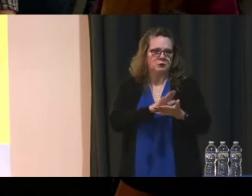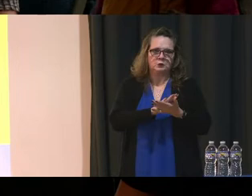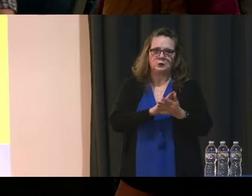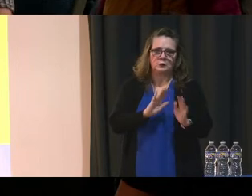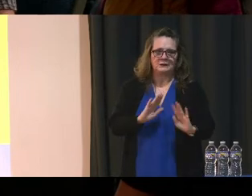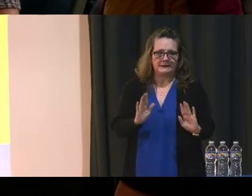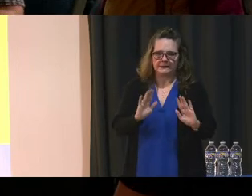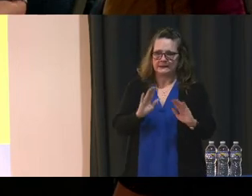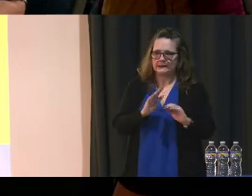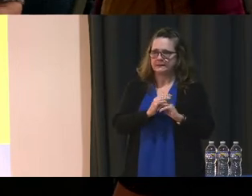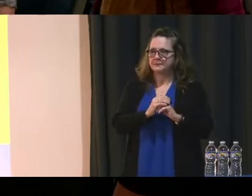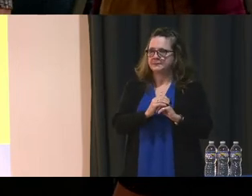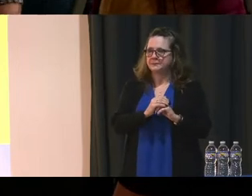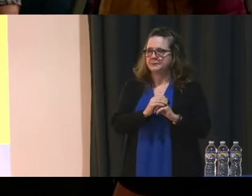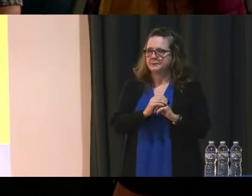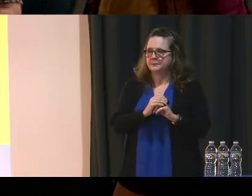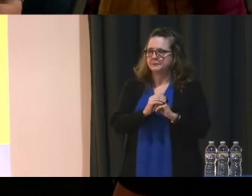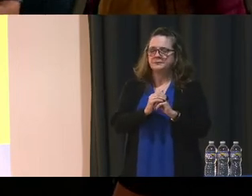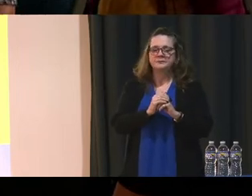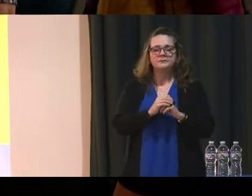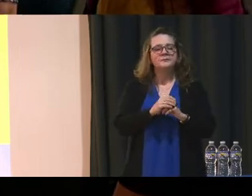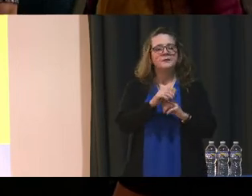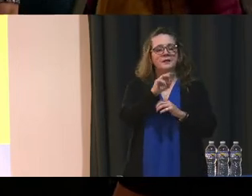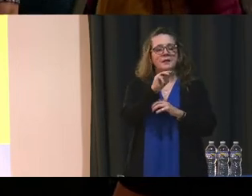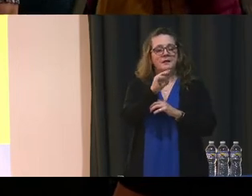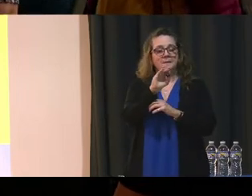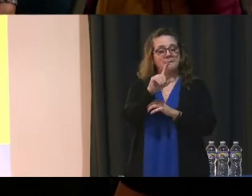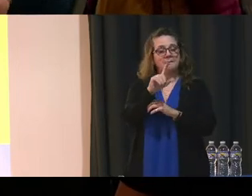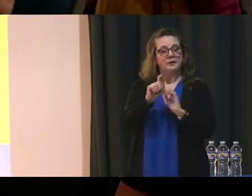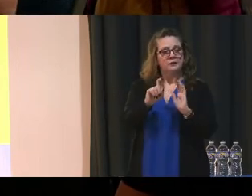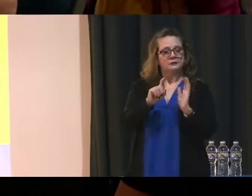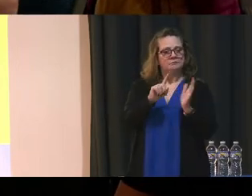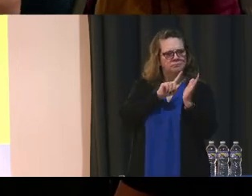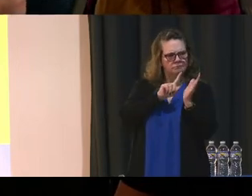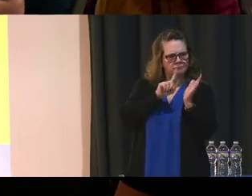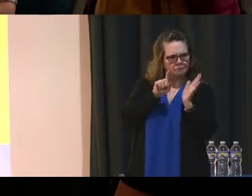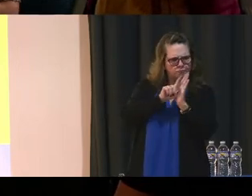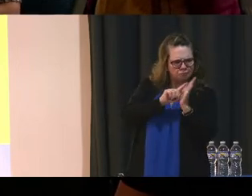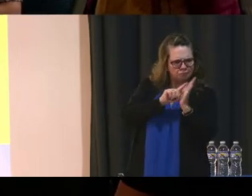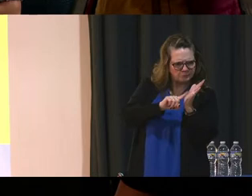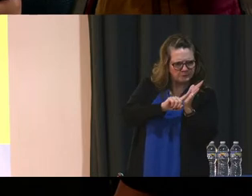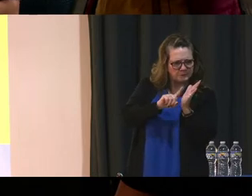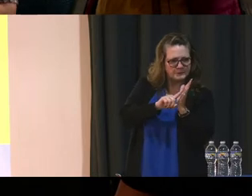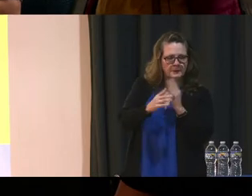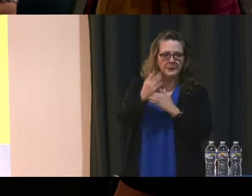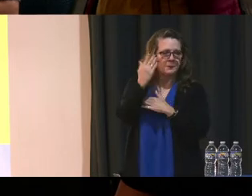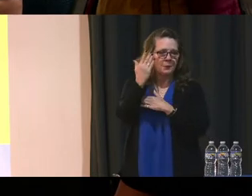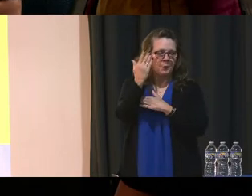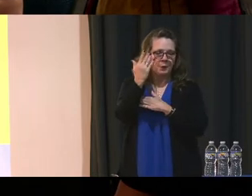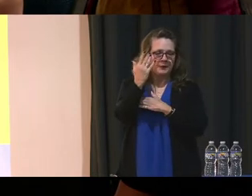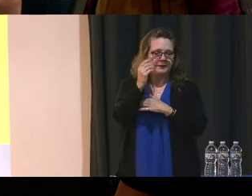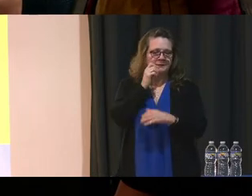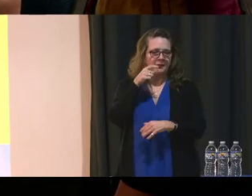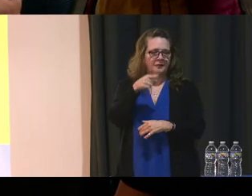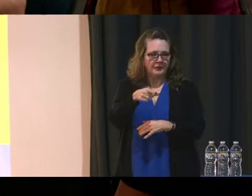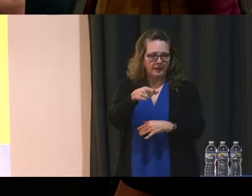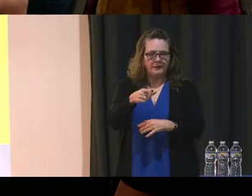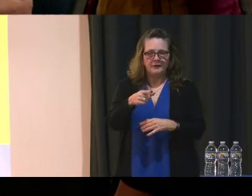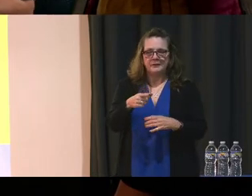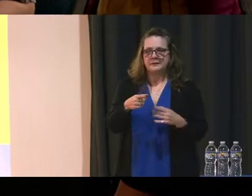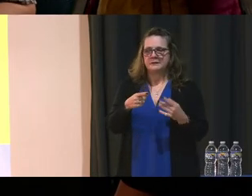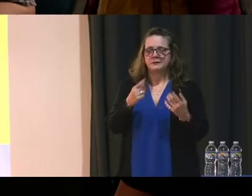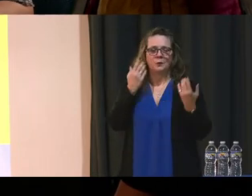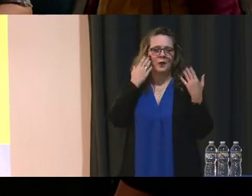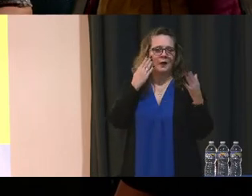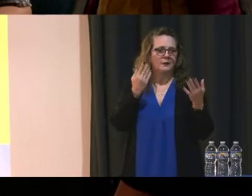is that they move the metal detector in the afternoons out of the place that is in the morning. I don't know if that kind of messed up